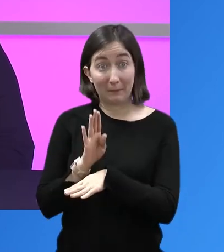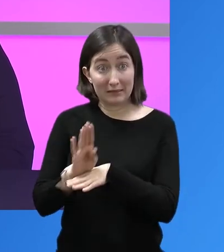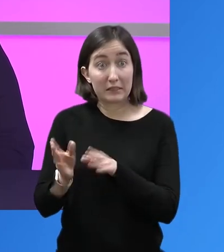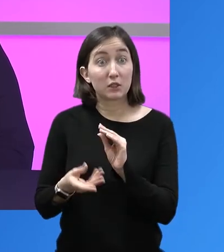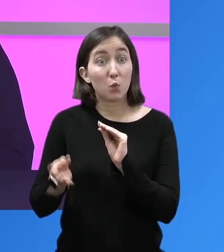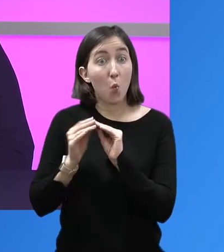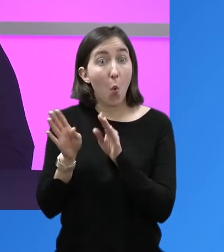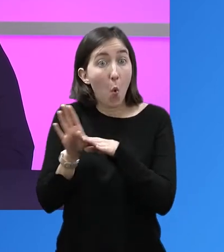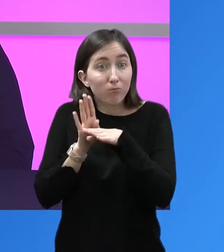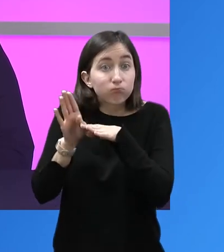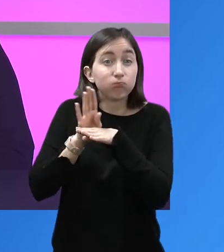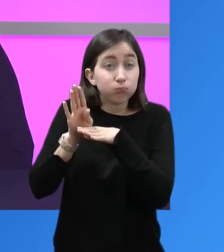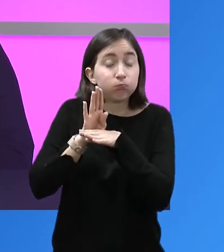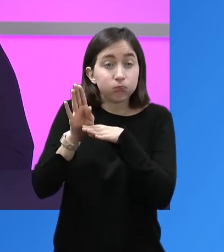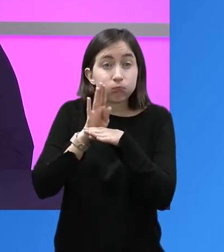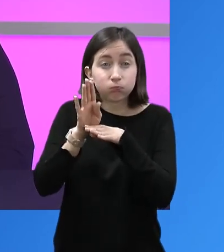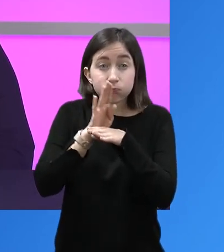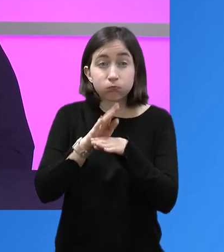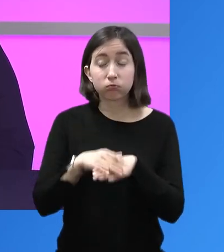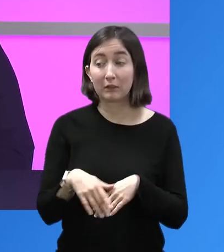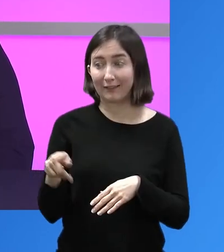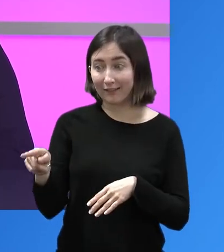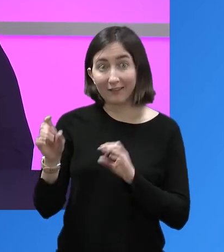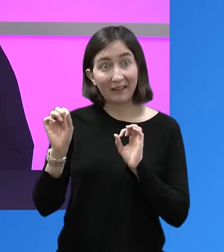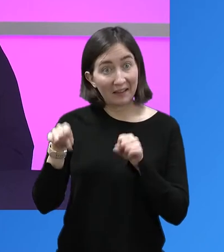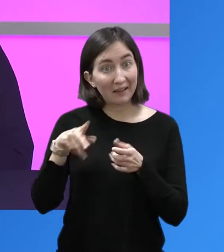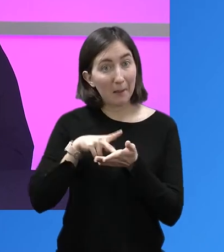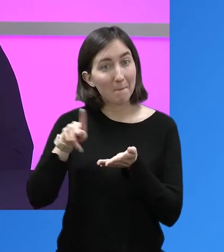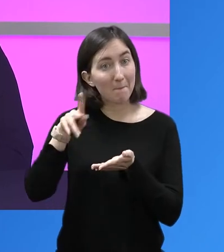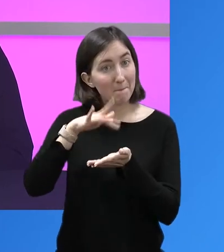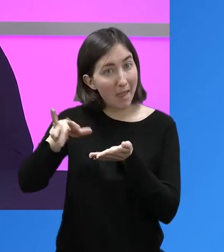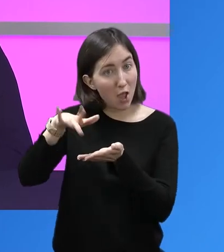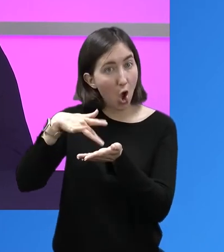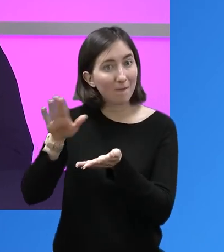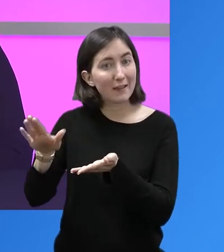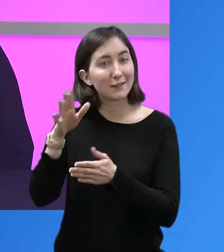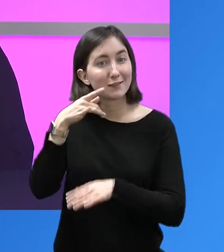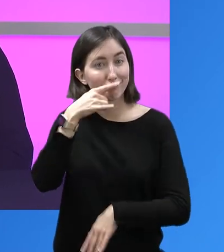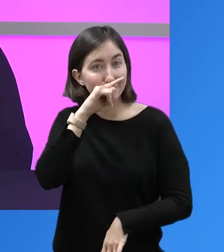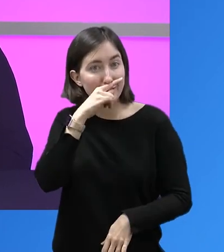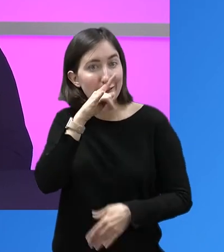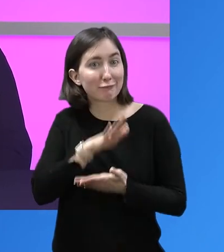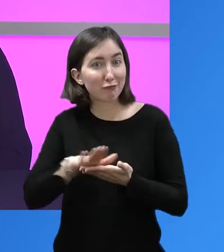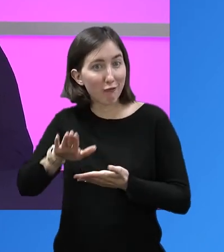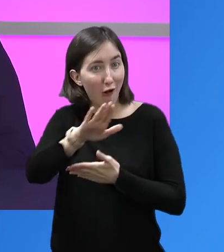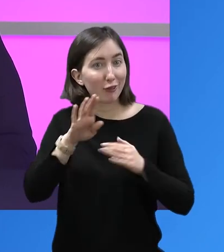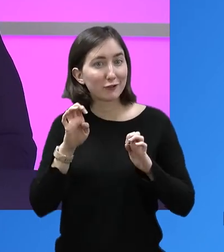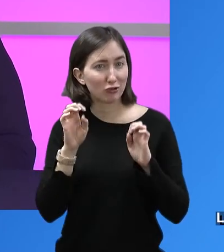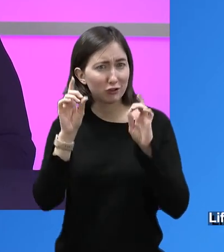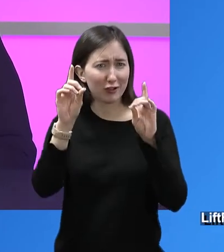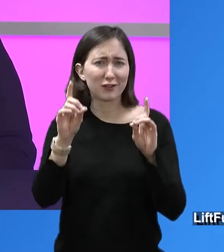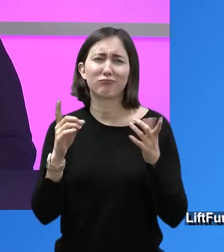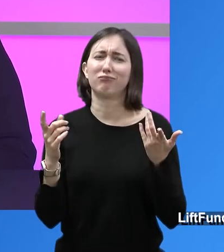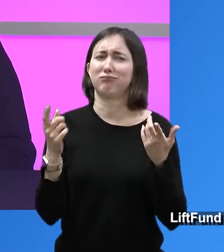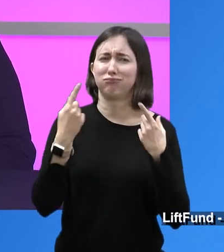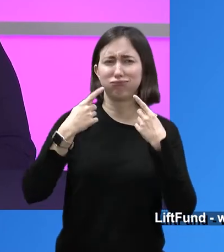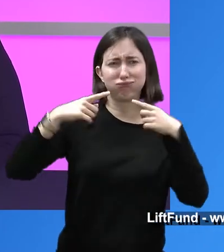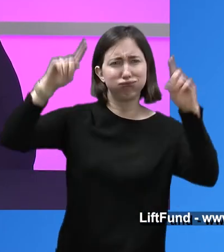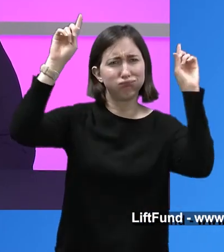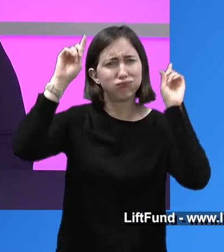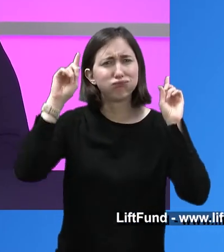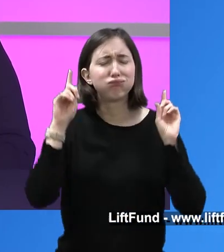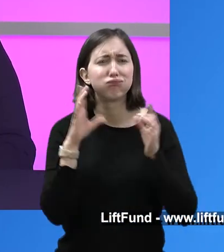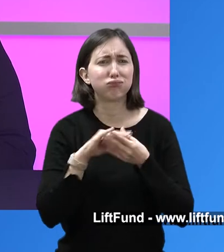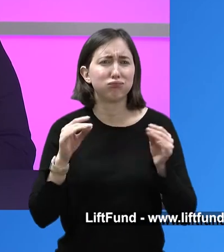And through saving money and also business increasing, he called me recently and said that he was able to help